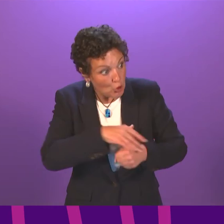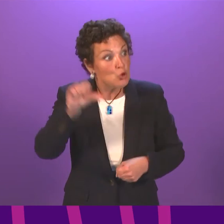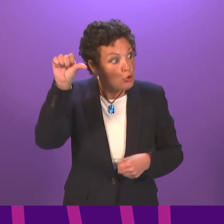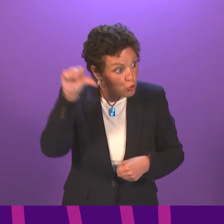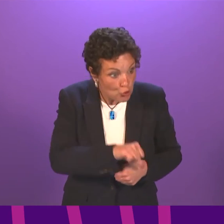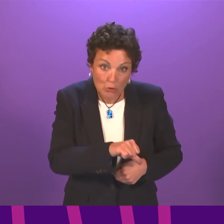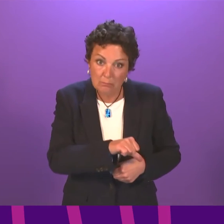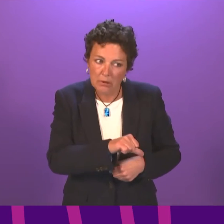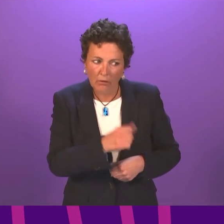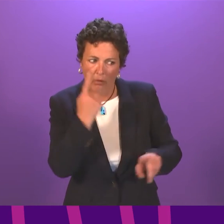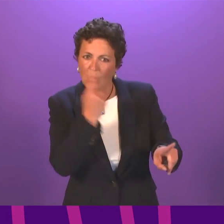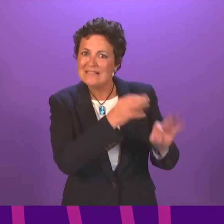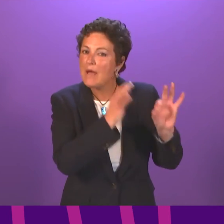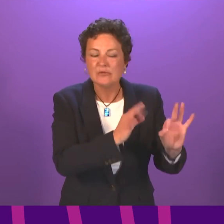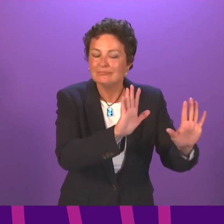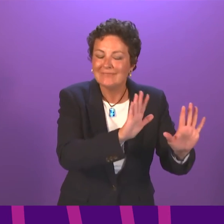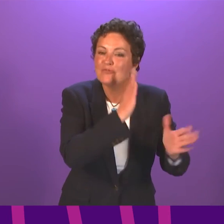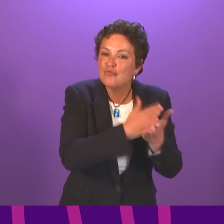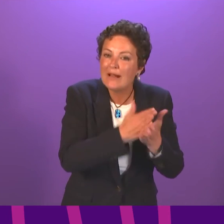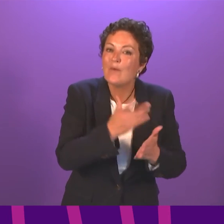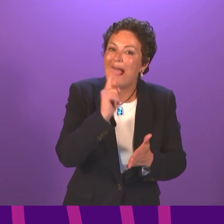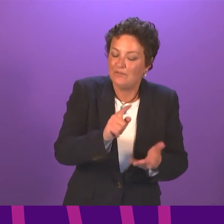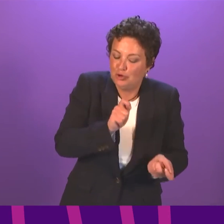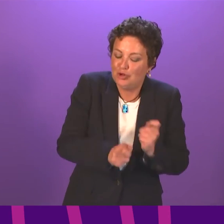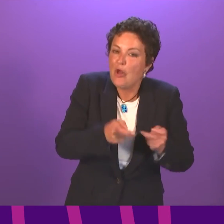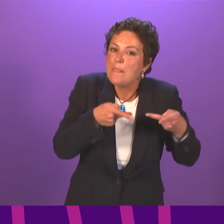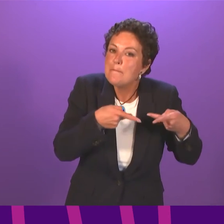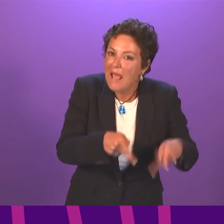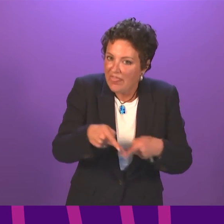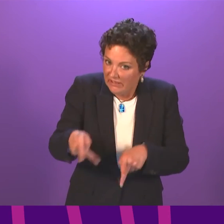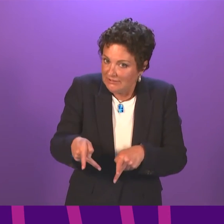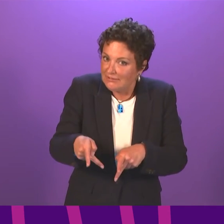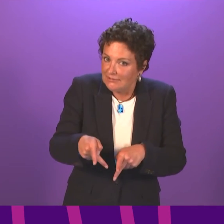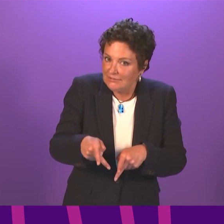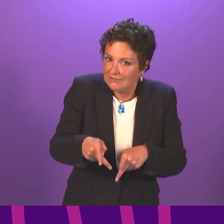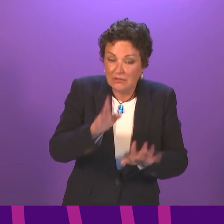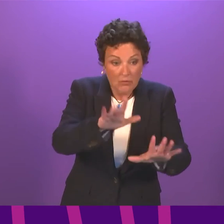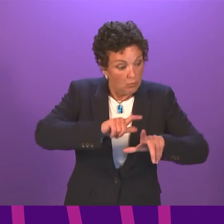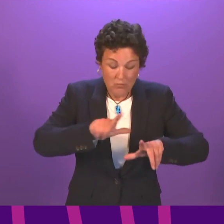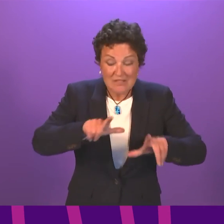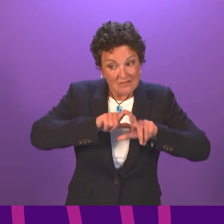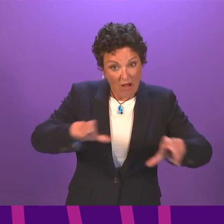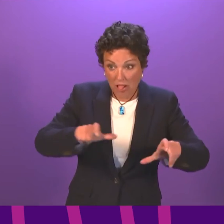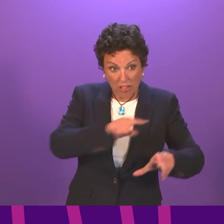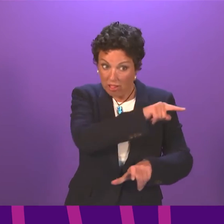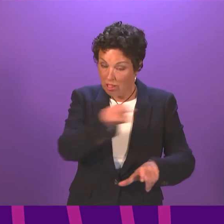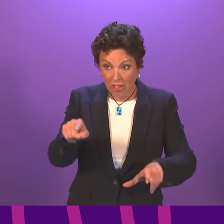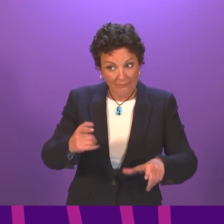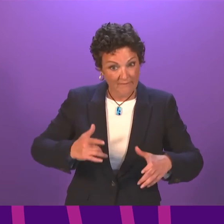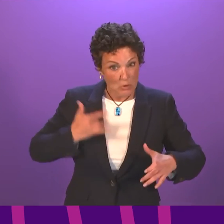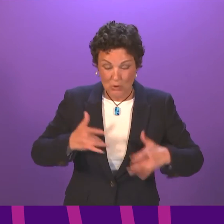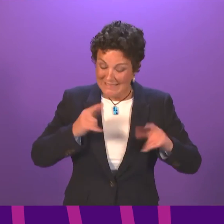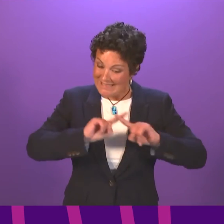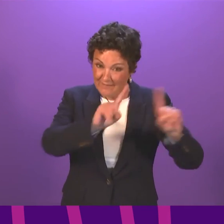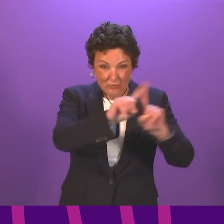taken account of. It is simply the method that the system is using. There are differences of opinion. We continue to listen. But it would not be accurate for